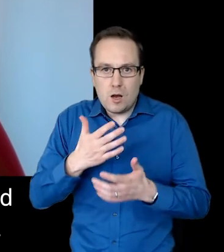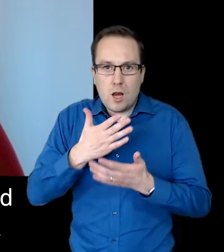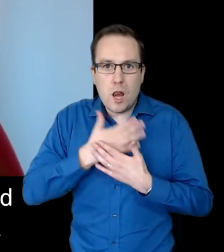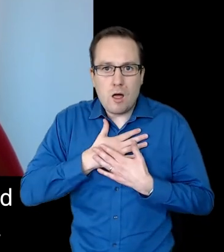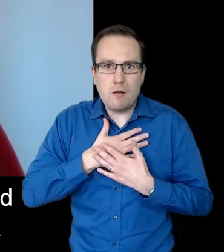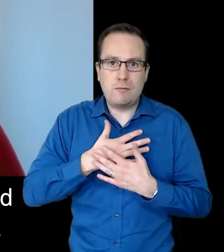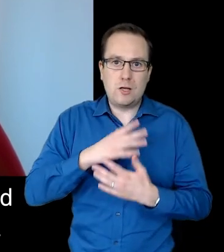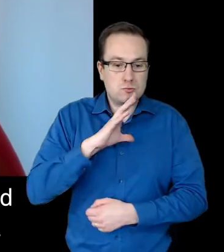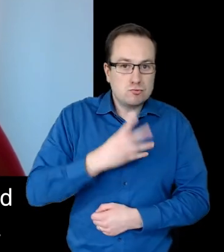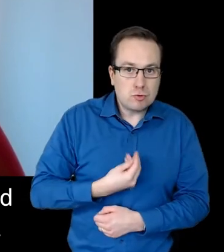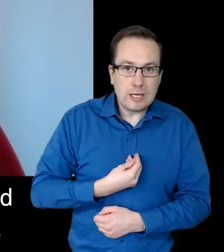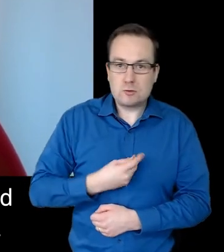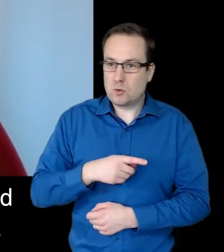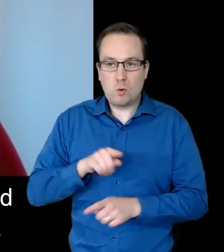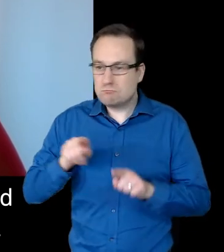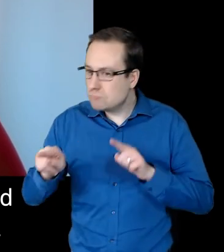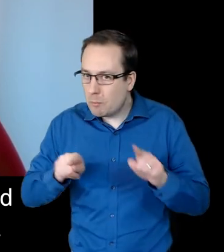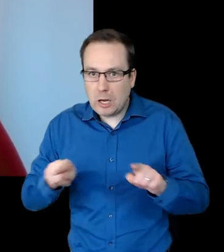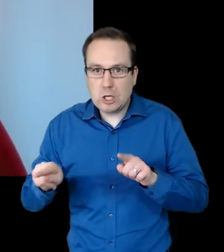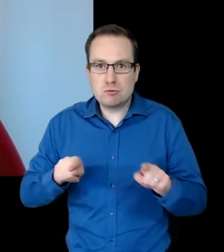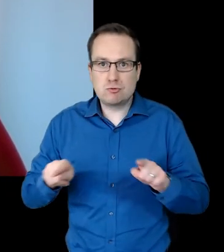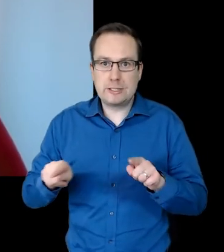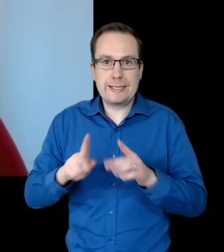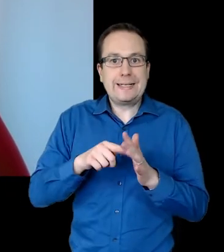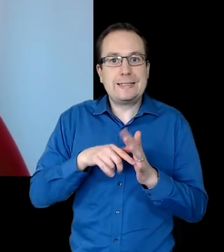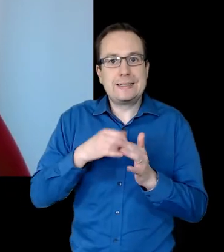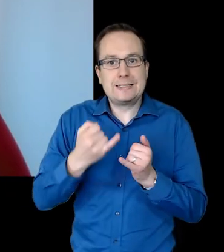non-binary and intersex bodies.